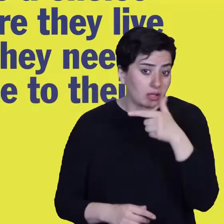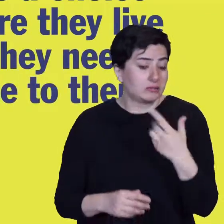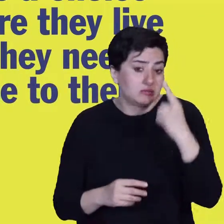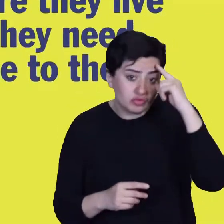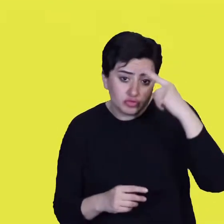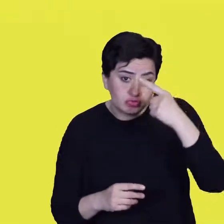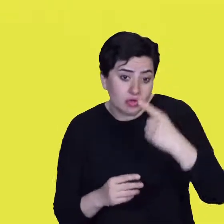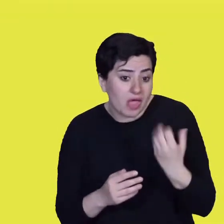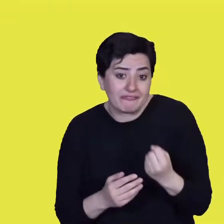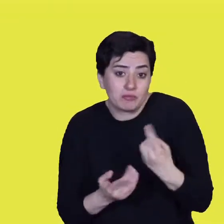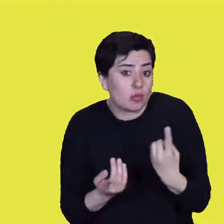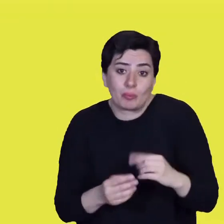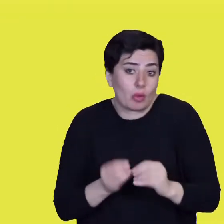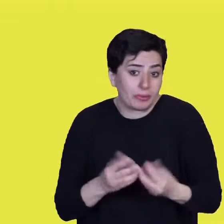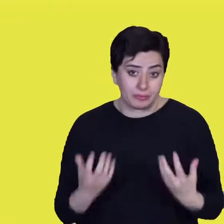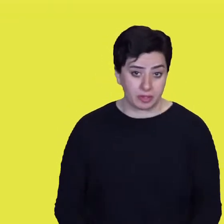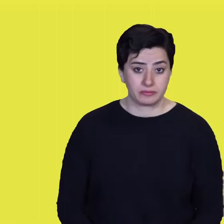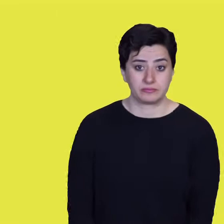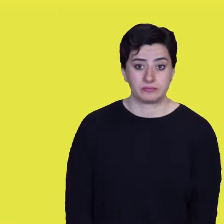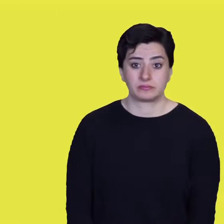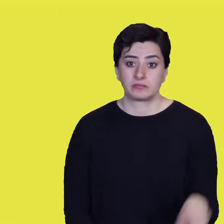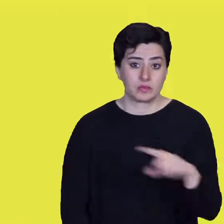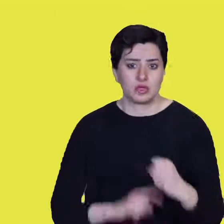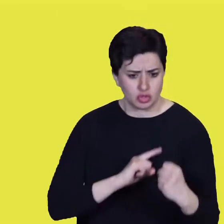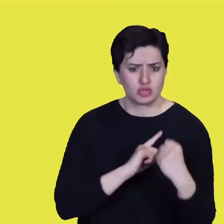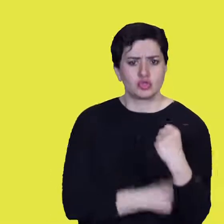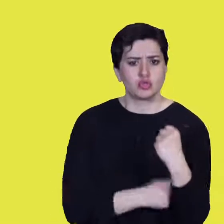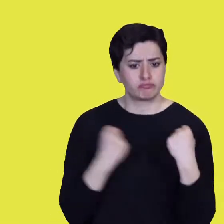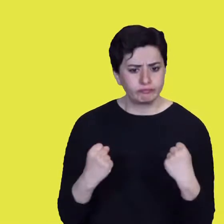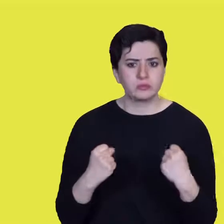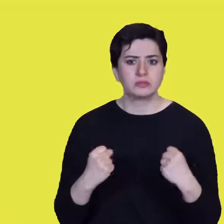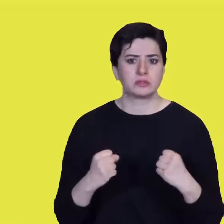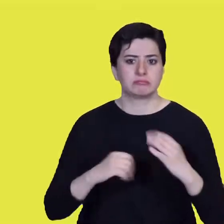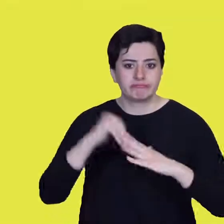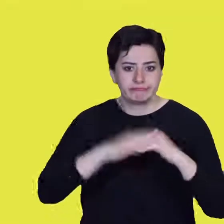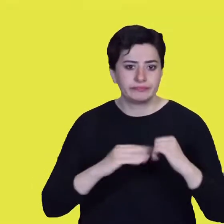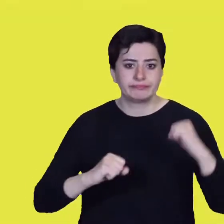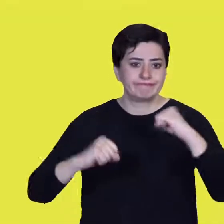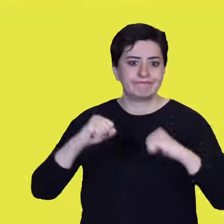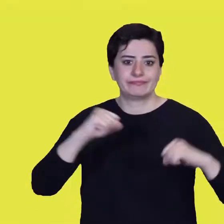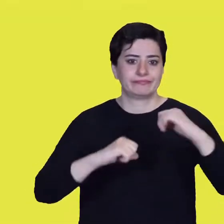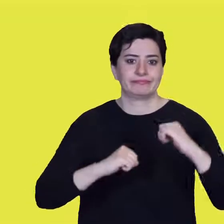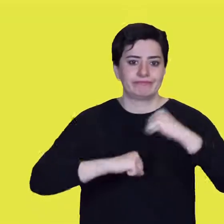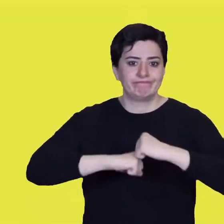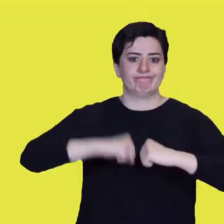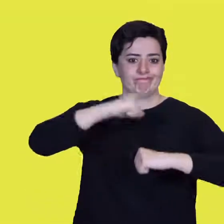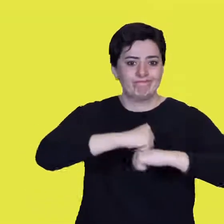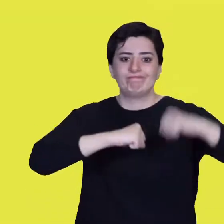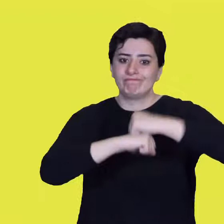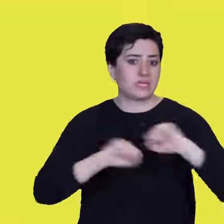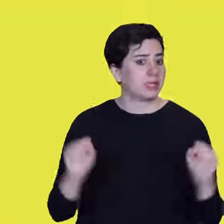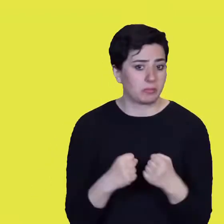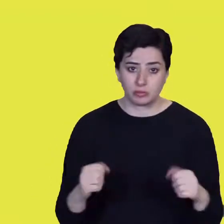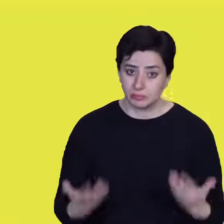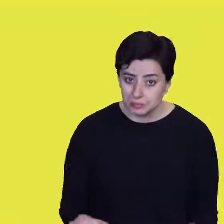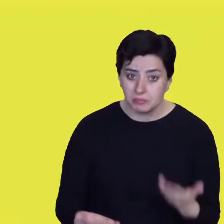to be close to their work. Or they cannot afford stronger materials to build their houses. Also, they often